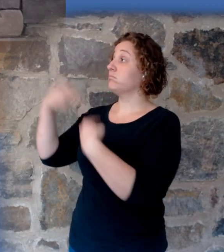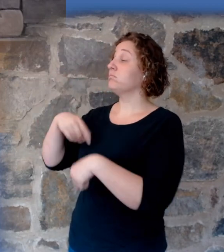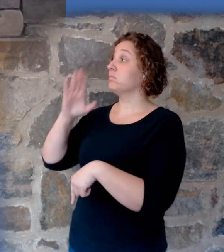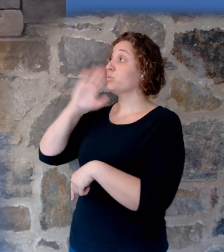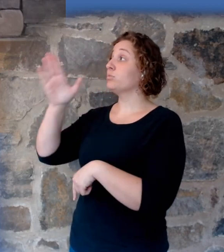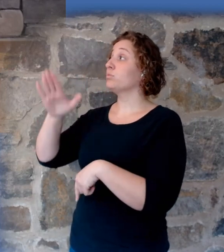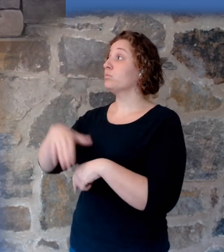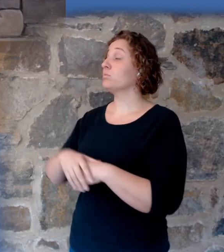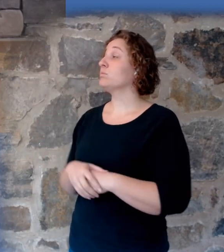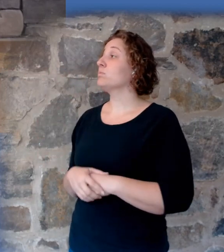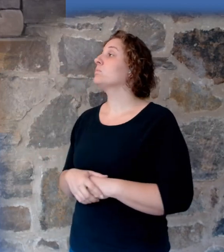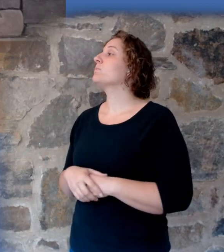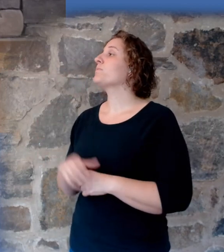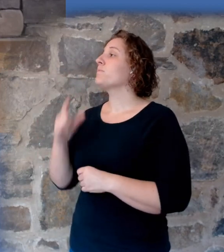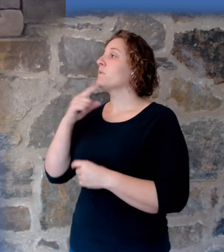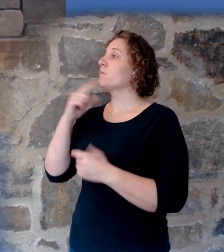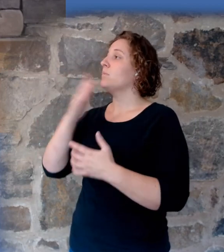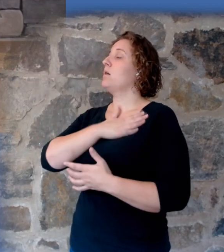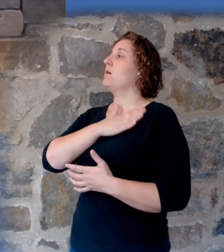May their hearts be open, Lord.